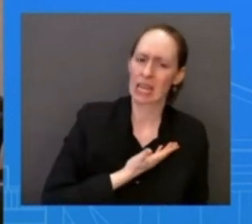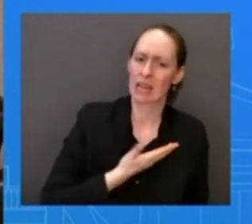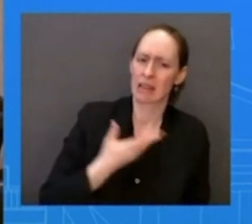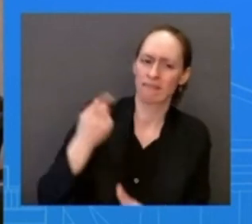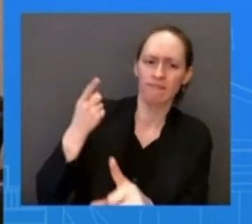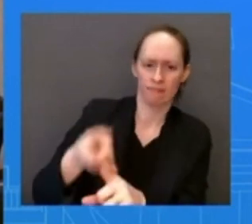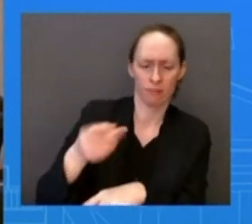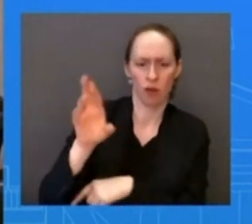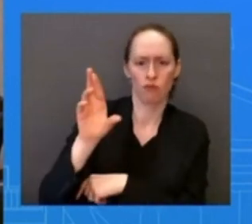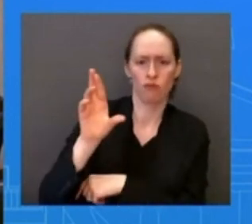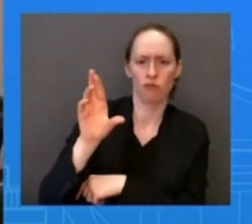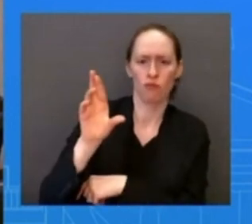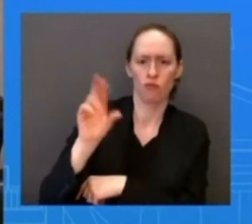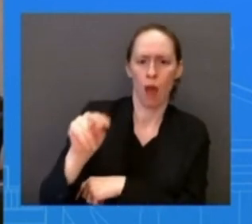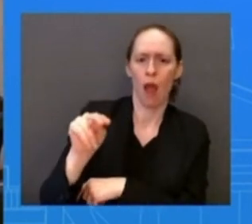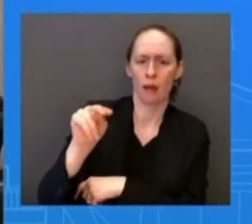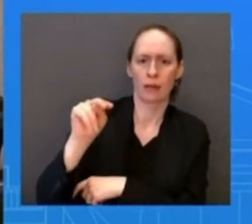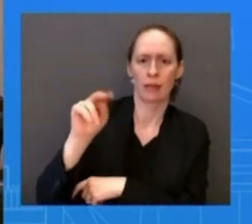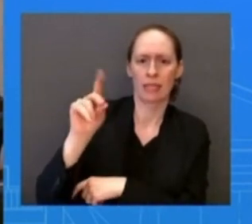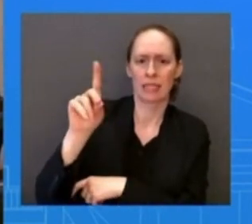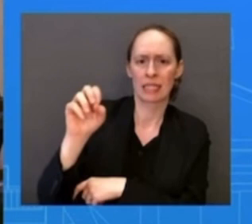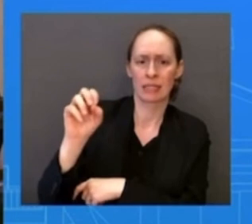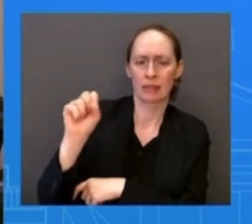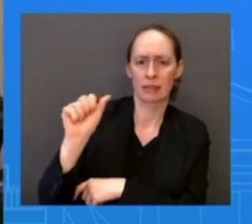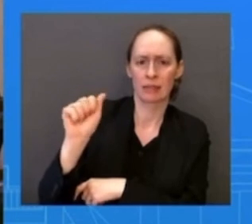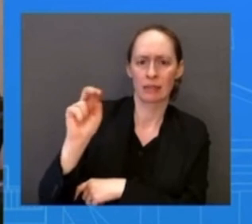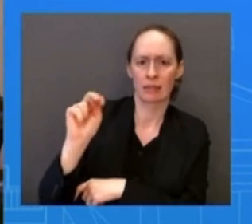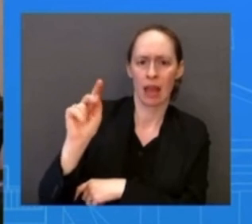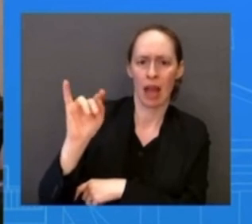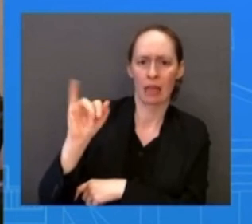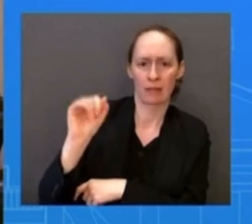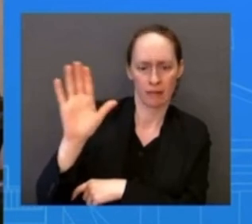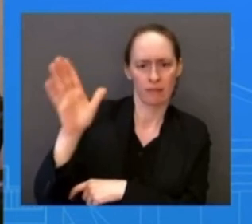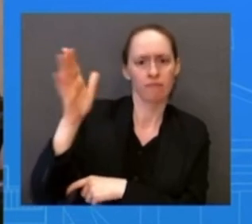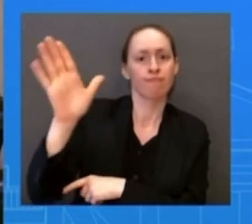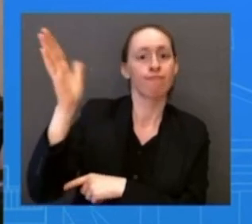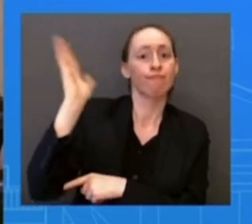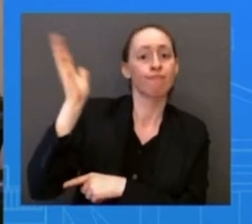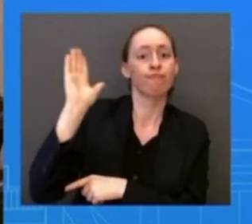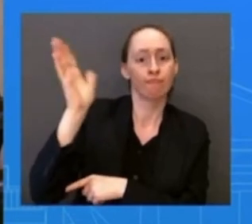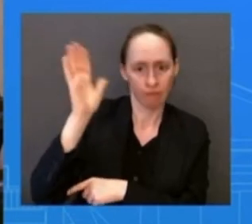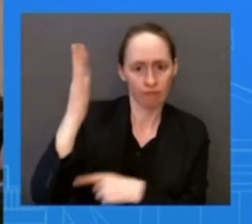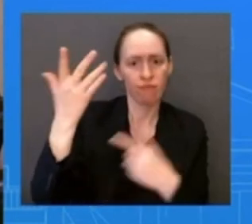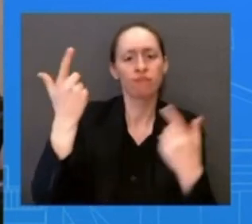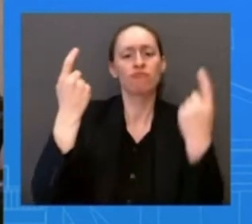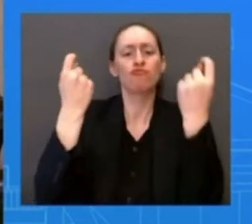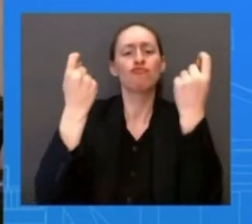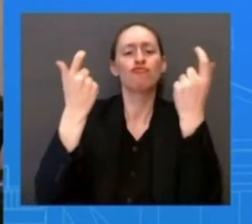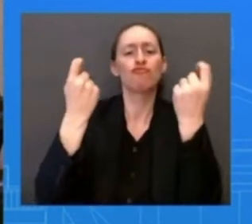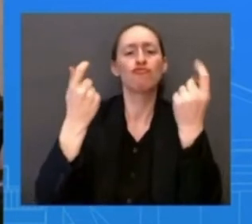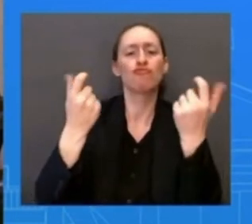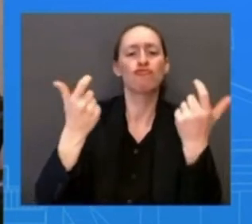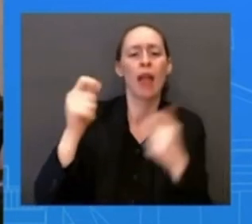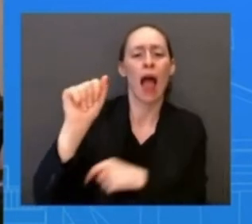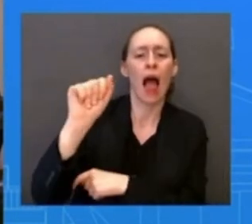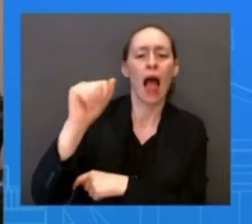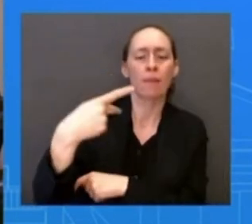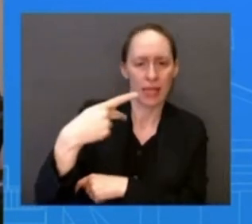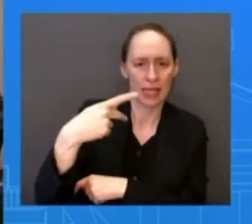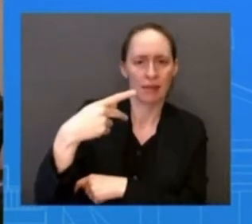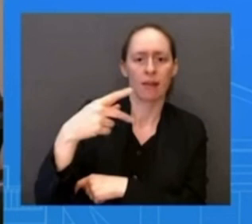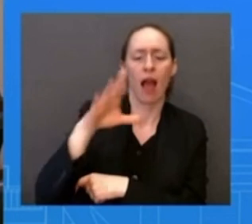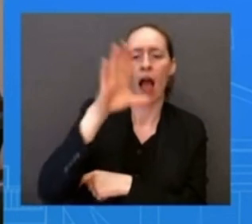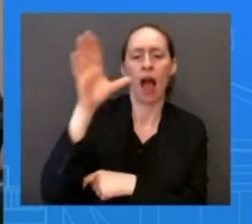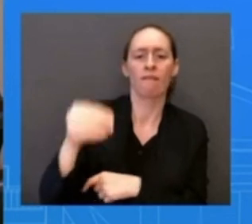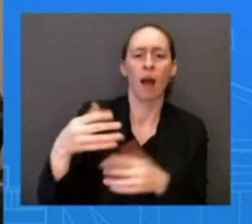said, I'm sure this White House has talked about it, but is the president talking to the Secretary of Education, Secretary